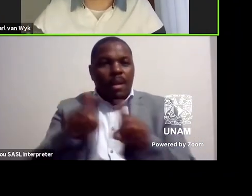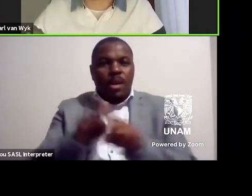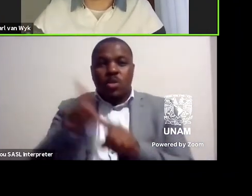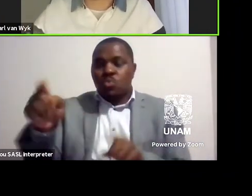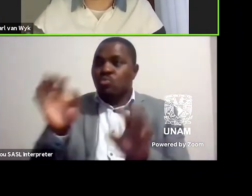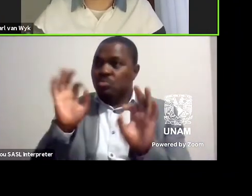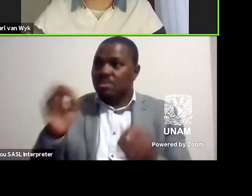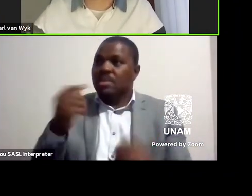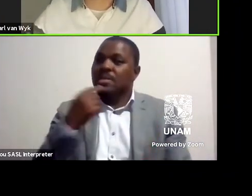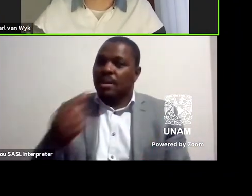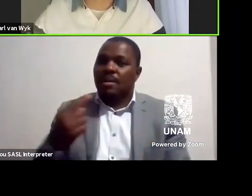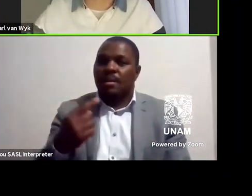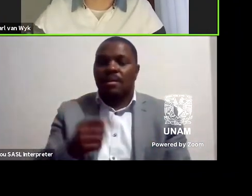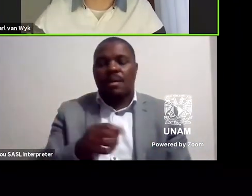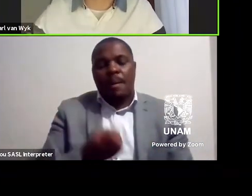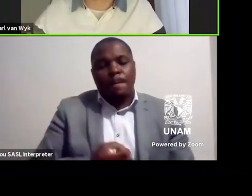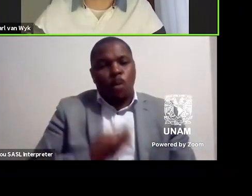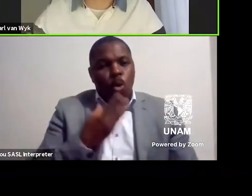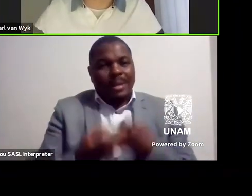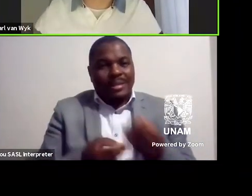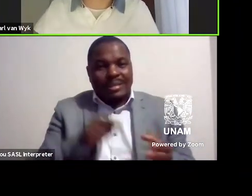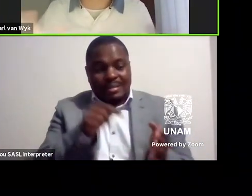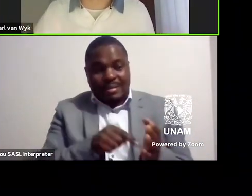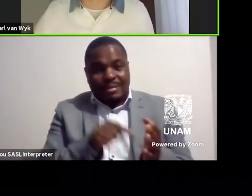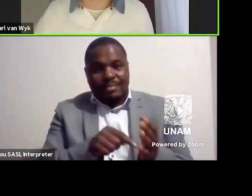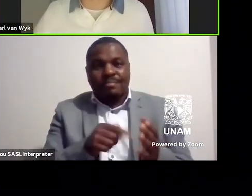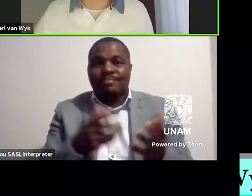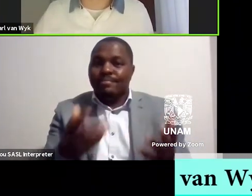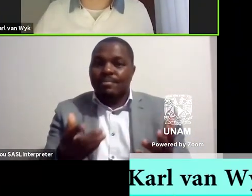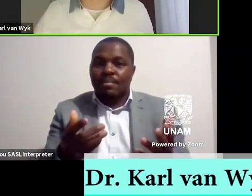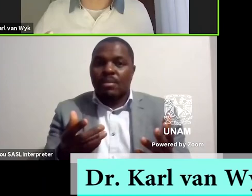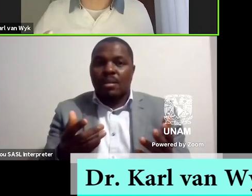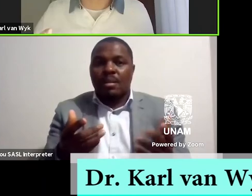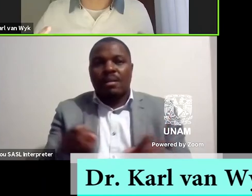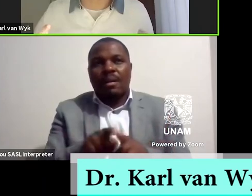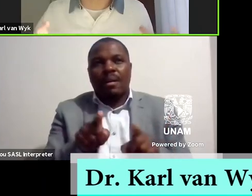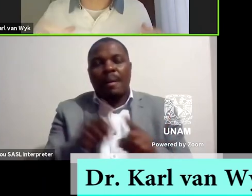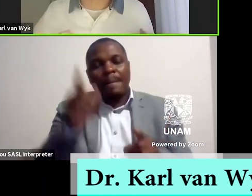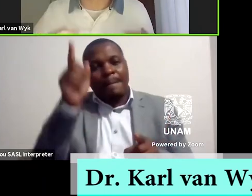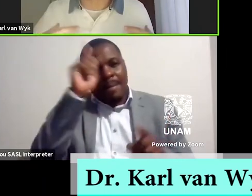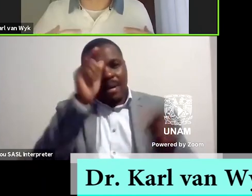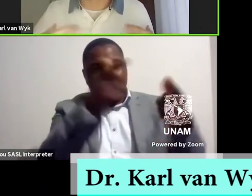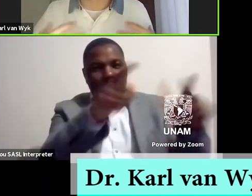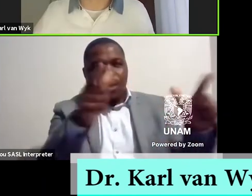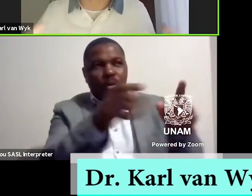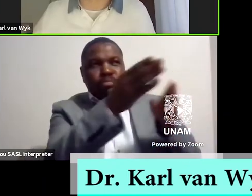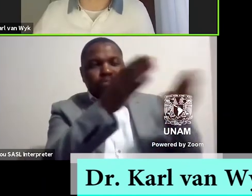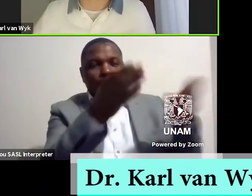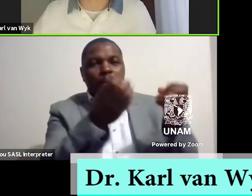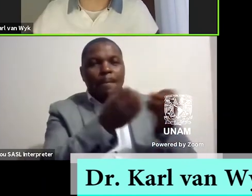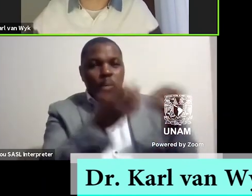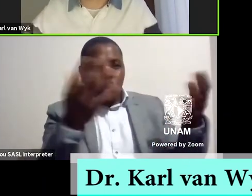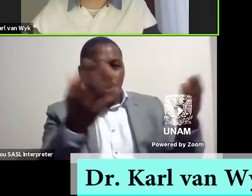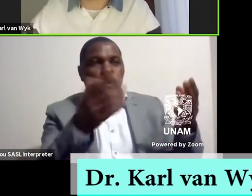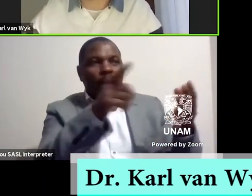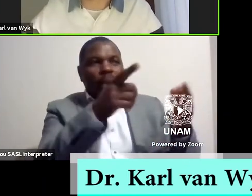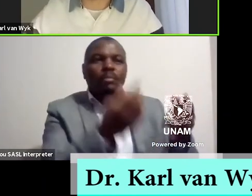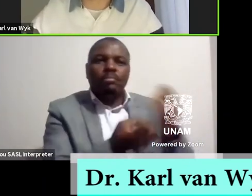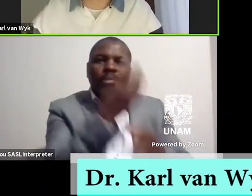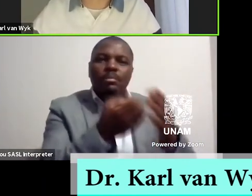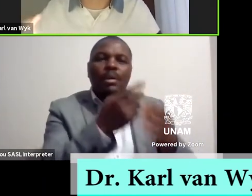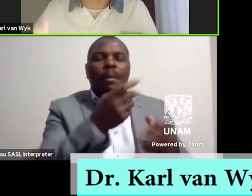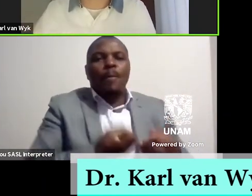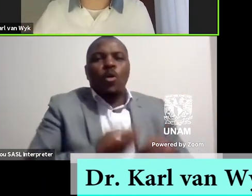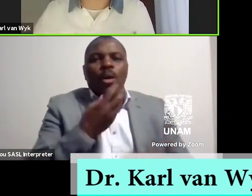um poetry sort of lends itself to well there have been lots of black languages um that have been more receptive to poetry and